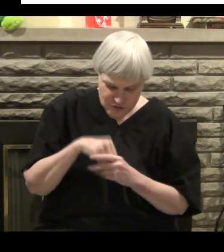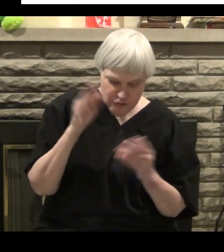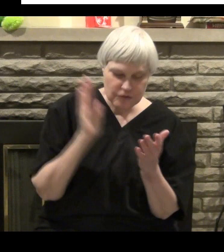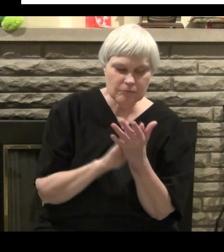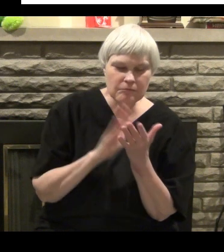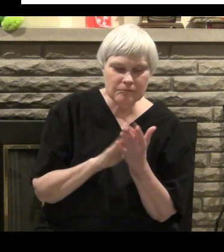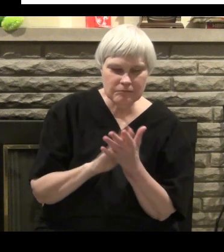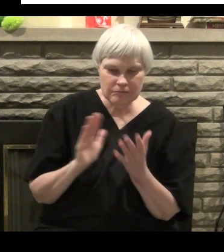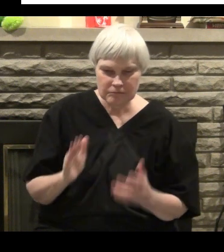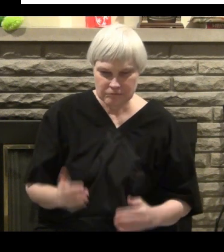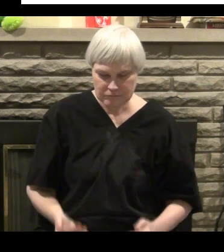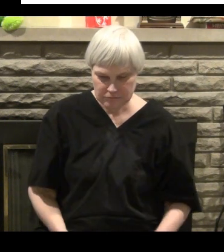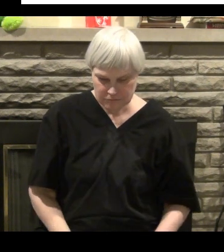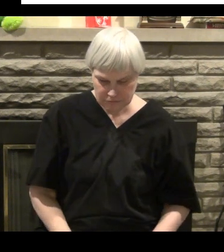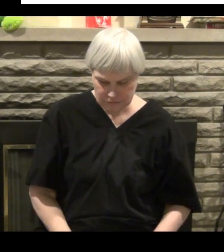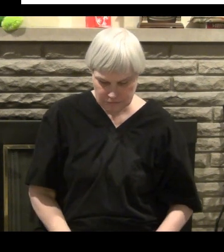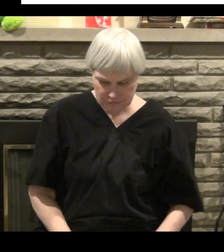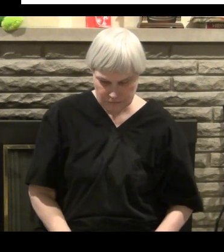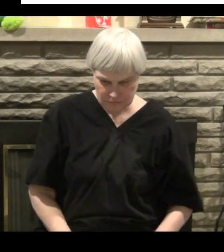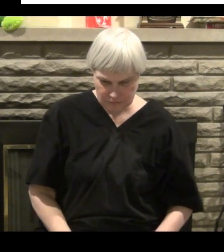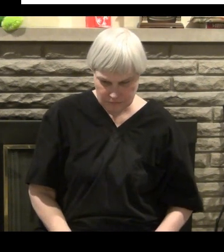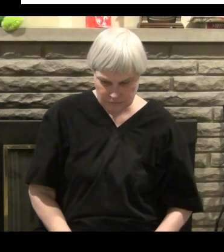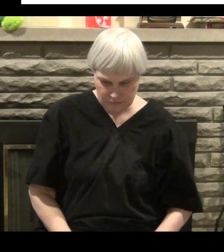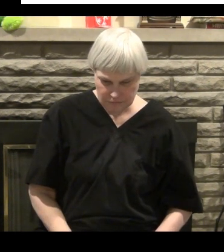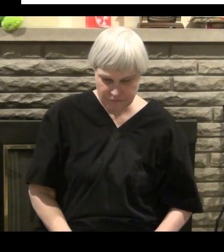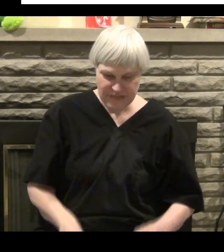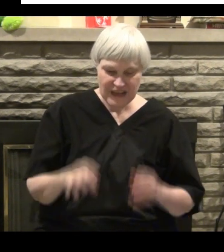See, I'd read, heard about the Ten Commandments already also.